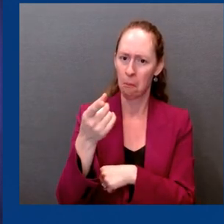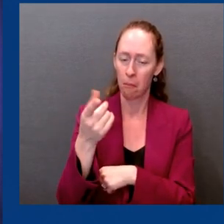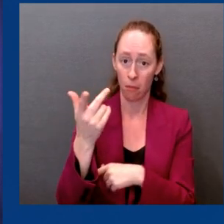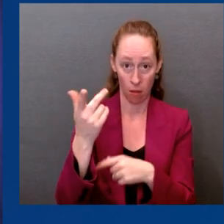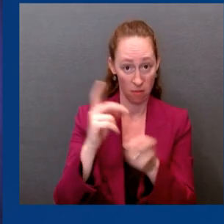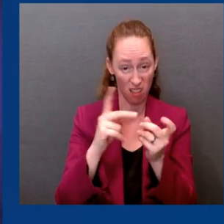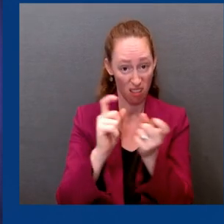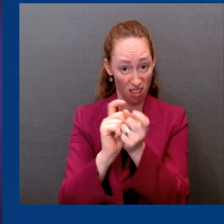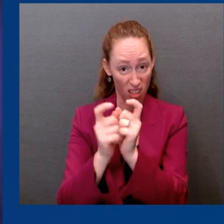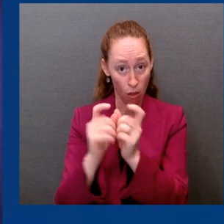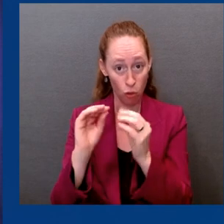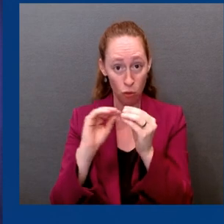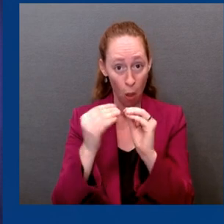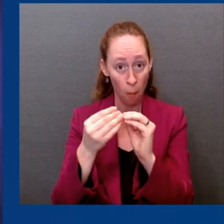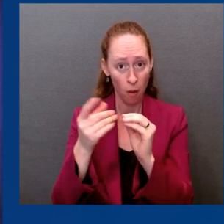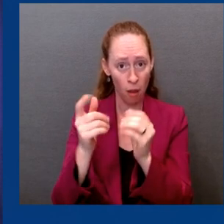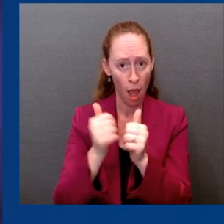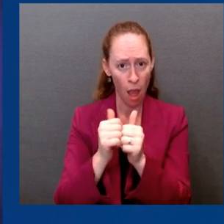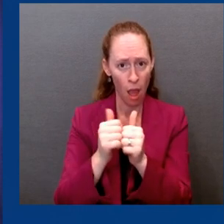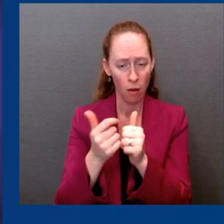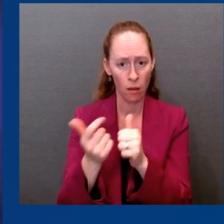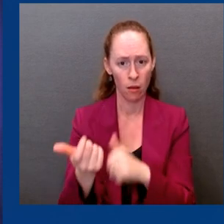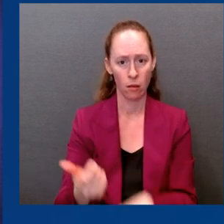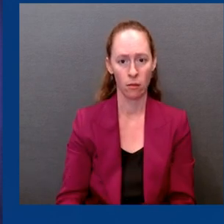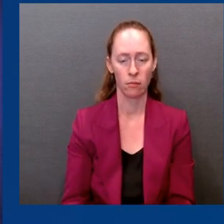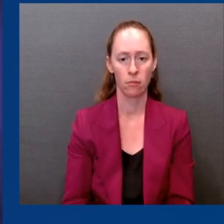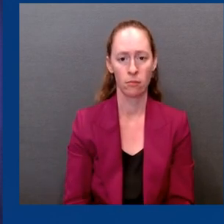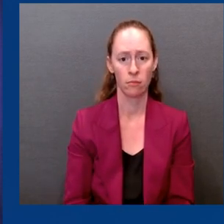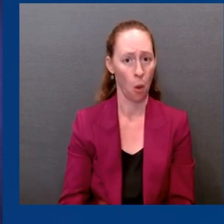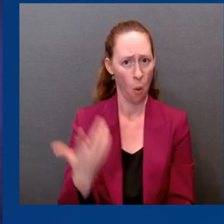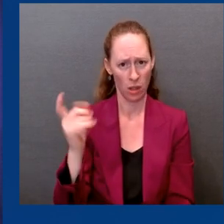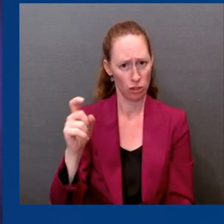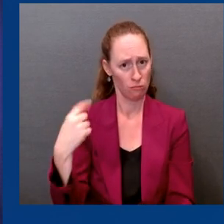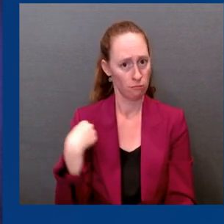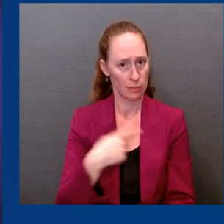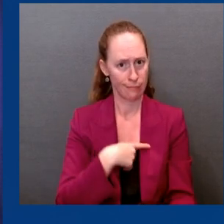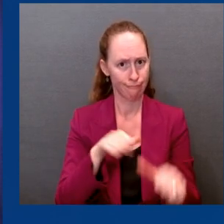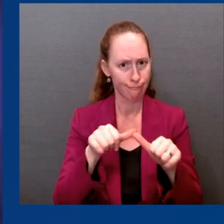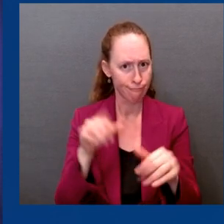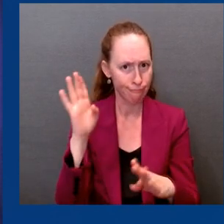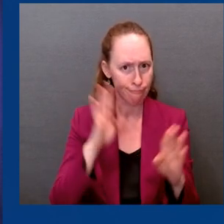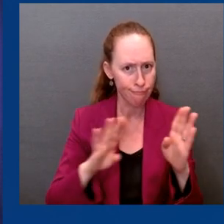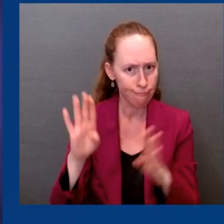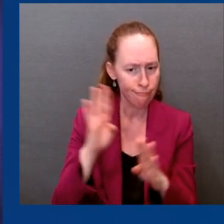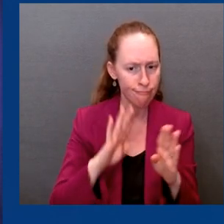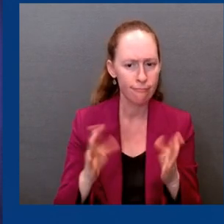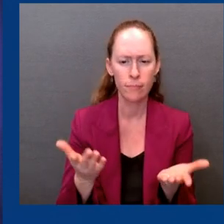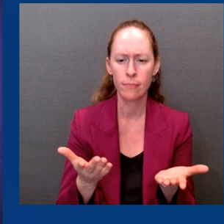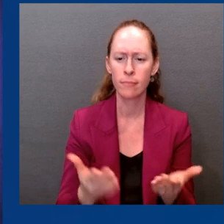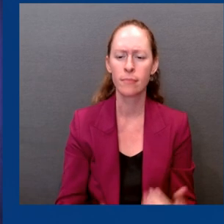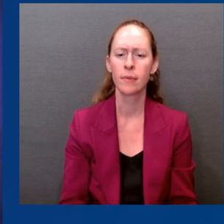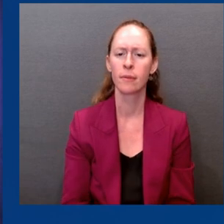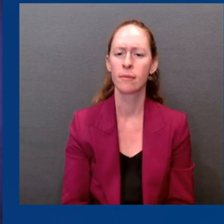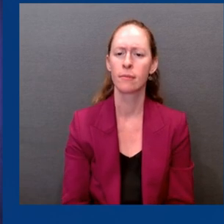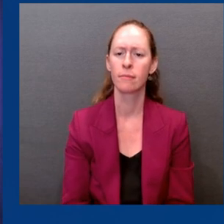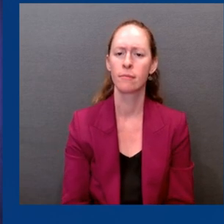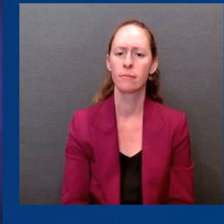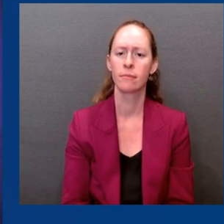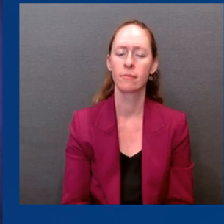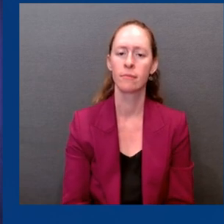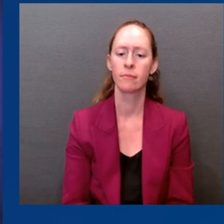there are not enough for everybody? Yeah, so let me start off, and I suspect, Mr. Secretary, you may have some thoughts on this as well.